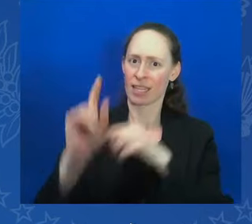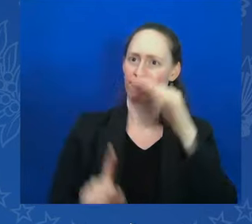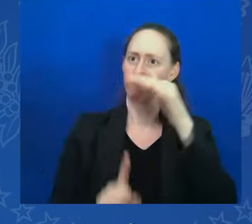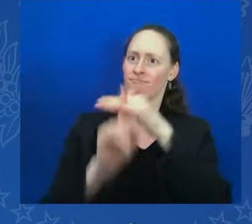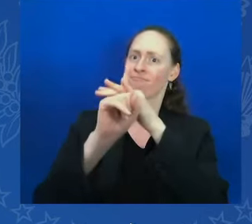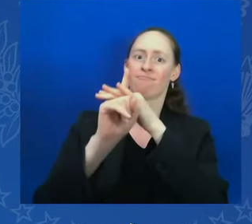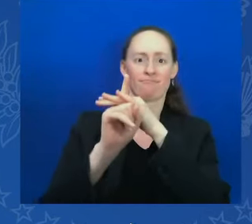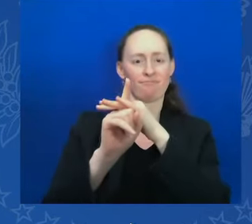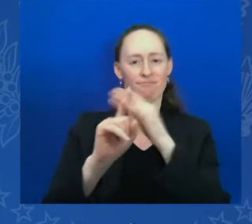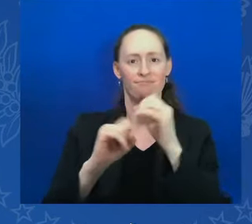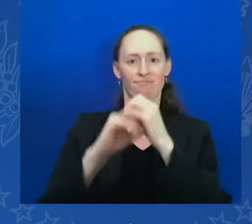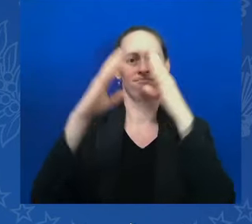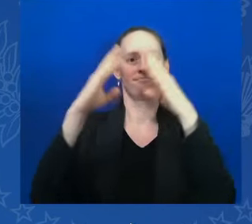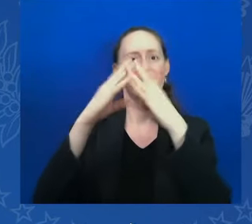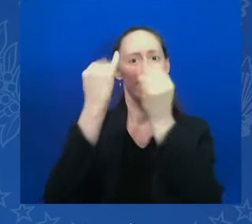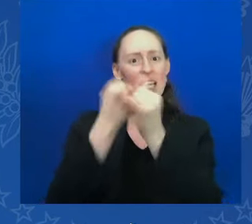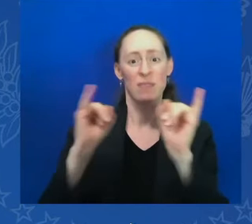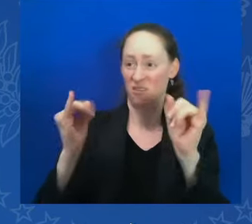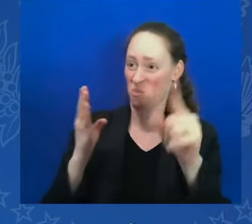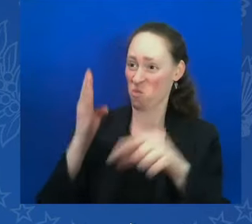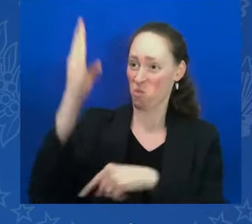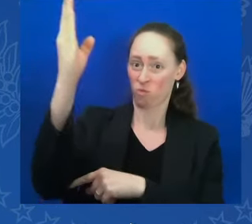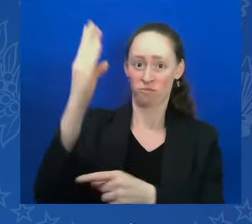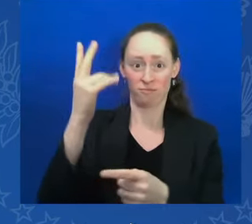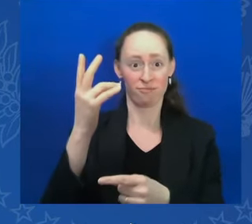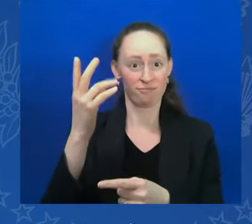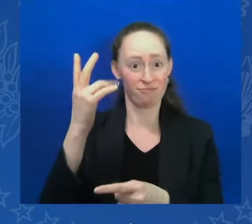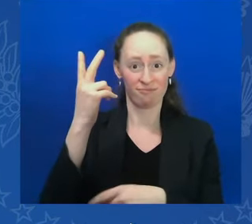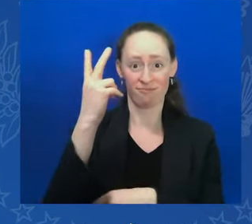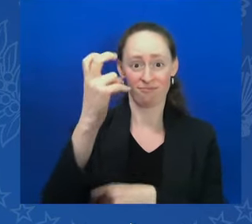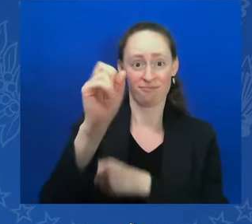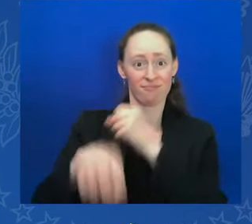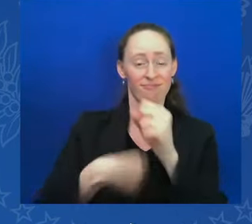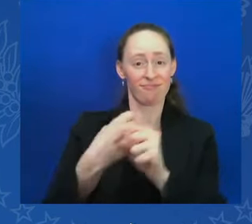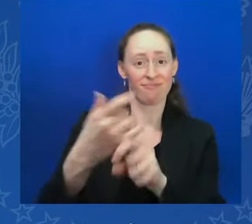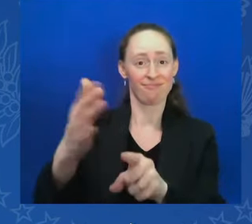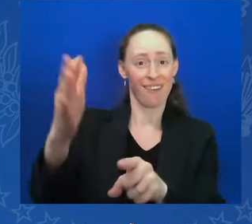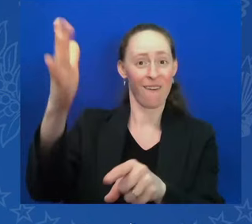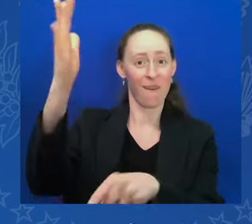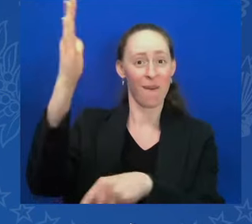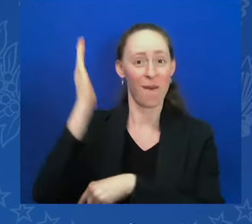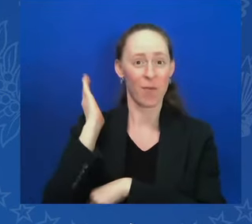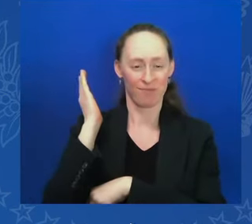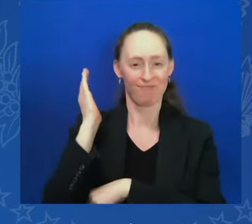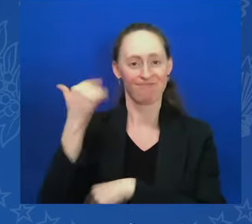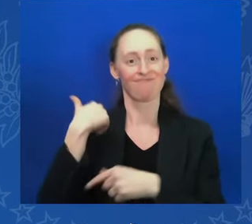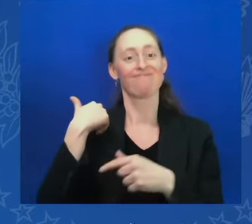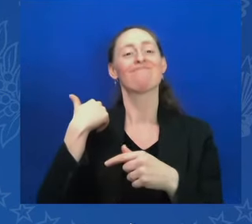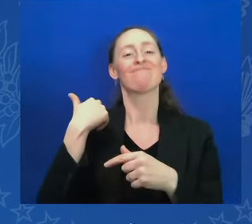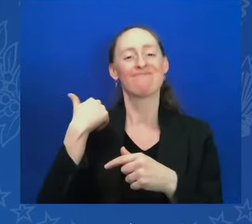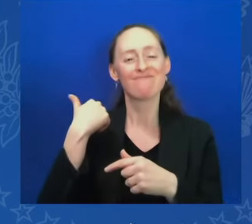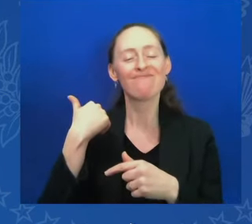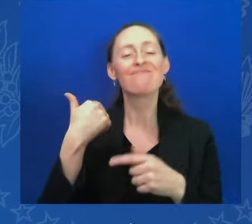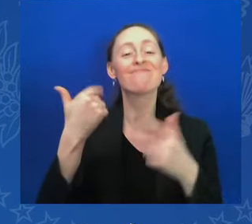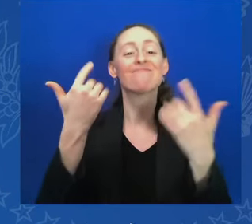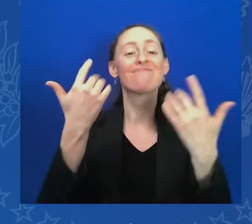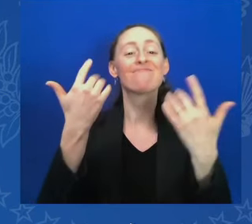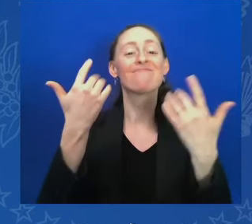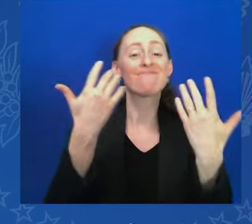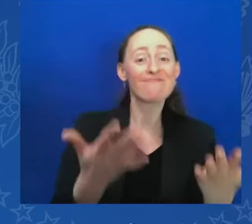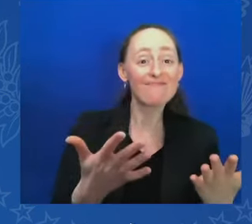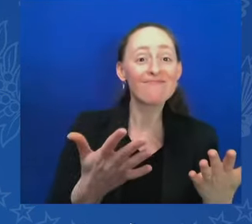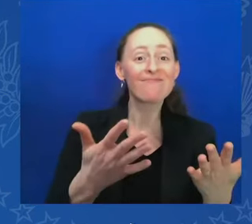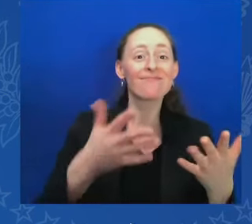both Greece and the United States continue to lift high the lamp of democracy so we can always serve as the beacon of hope for the world.